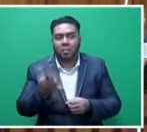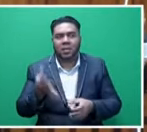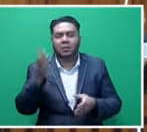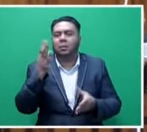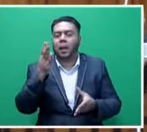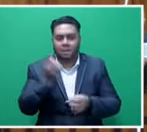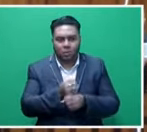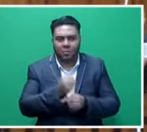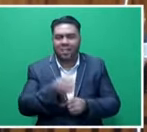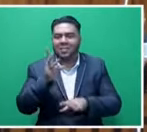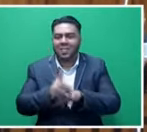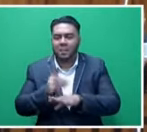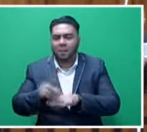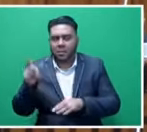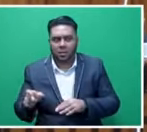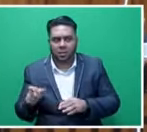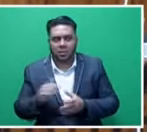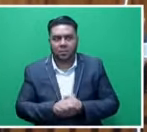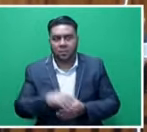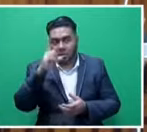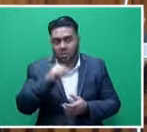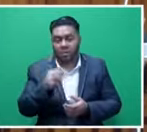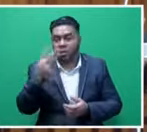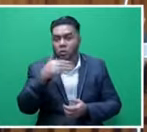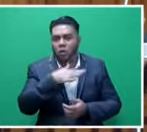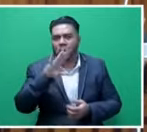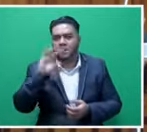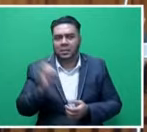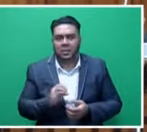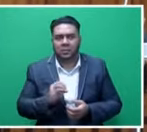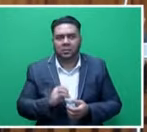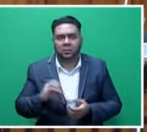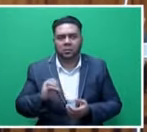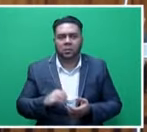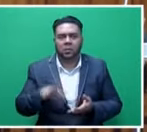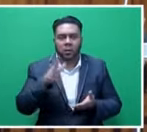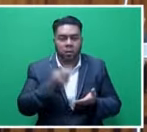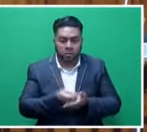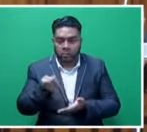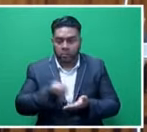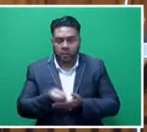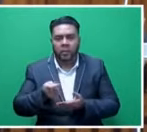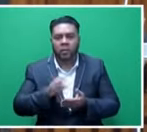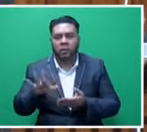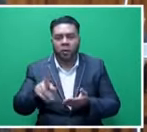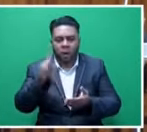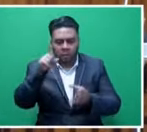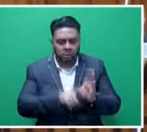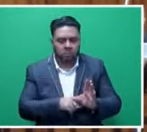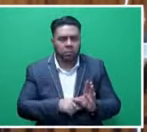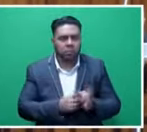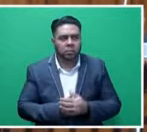disabled person. If they employ them, they're able to claim a 300% tax deduction on the salary that they paid them for the year. In